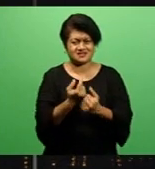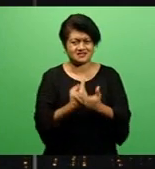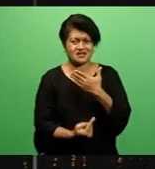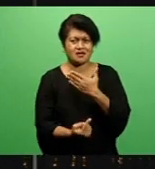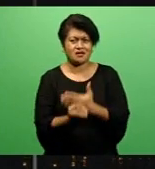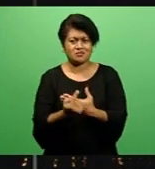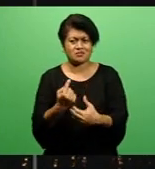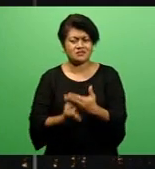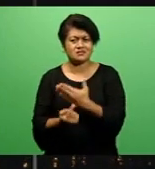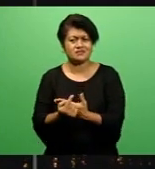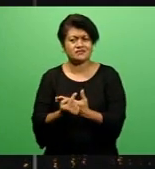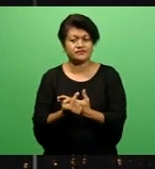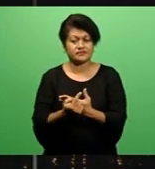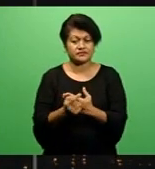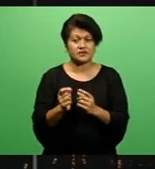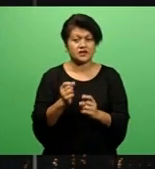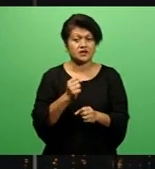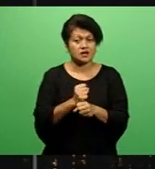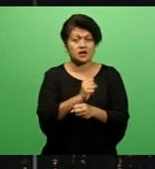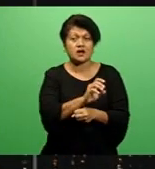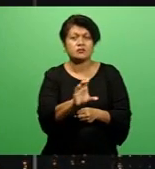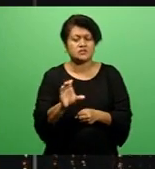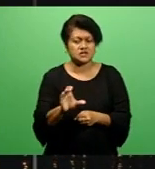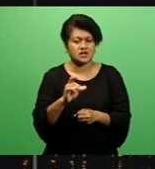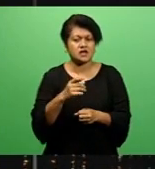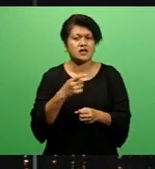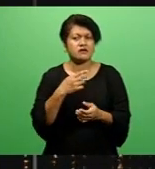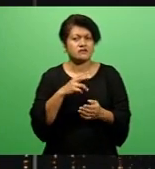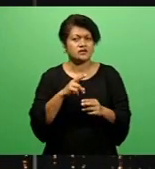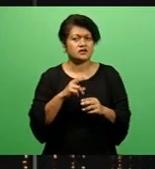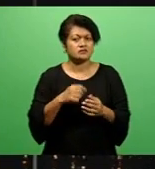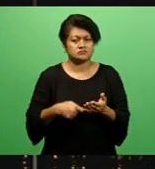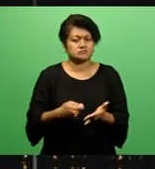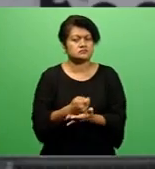year, and the company was even fined by the Lamy Town Council.